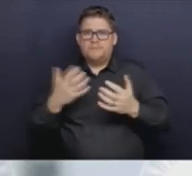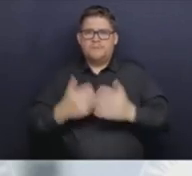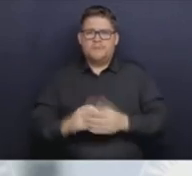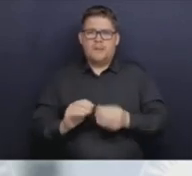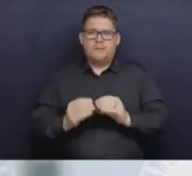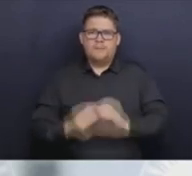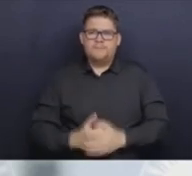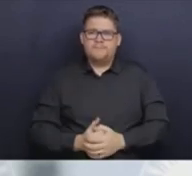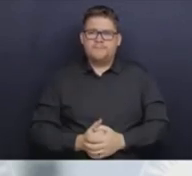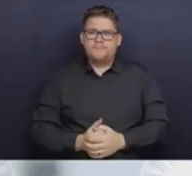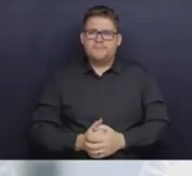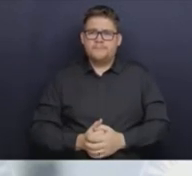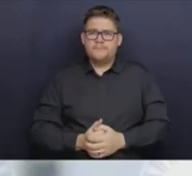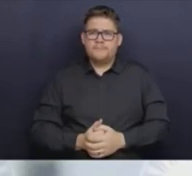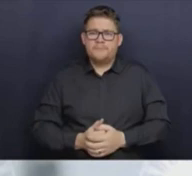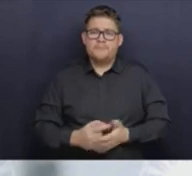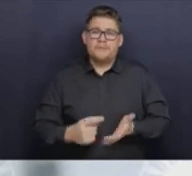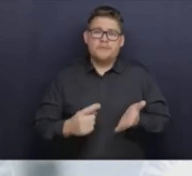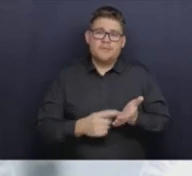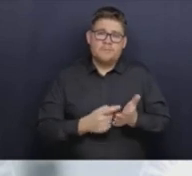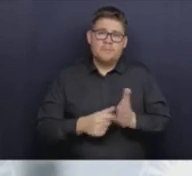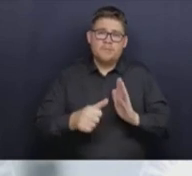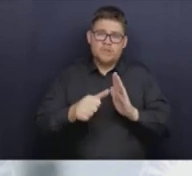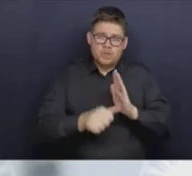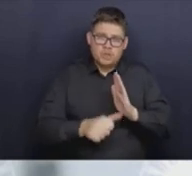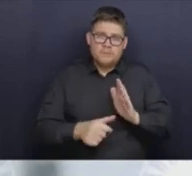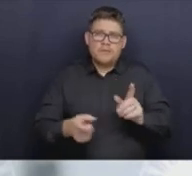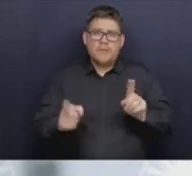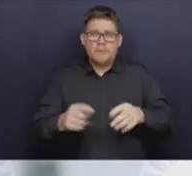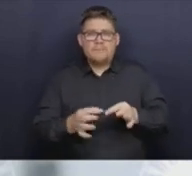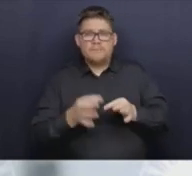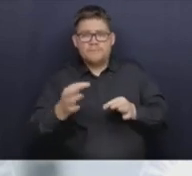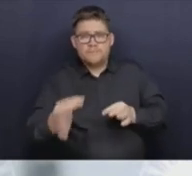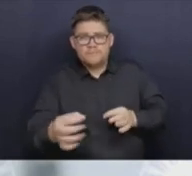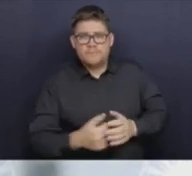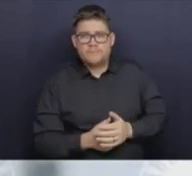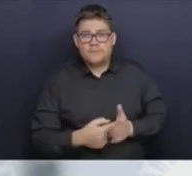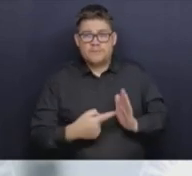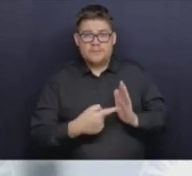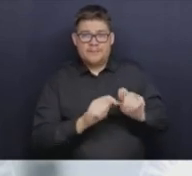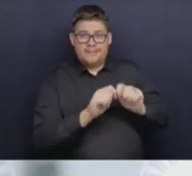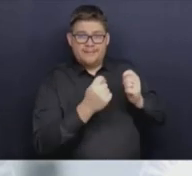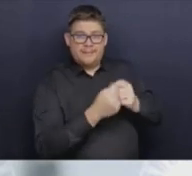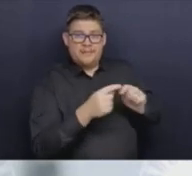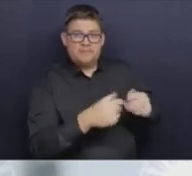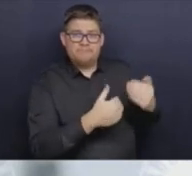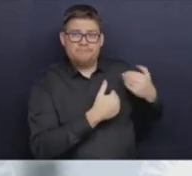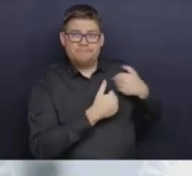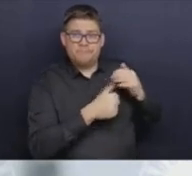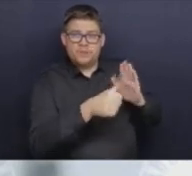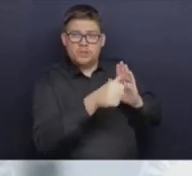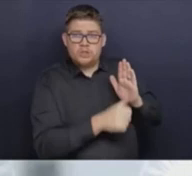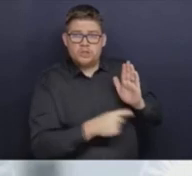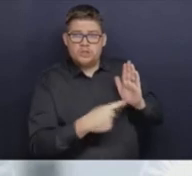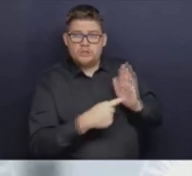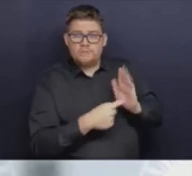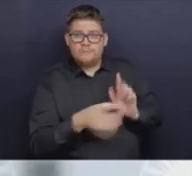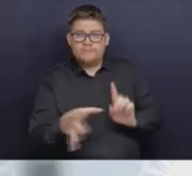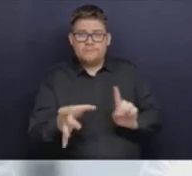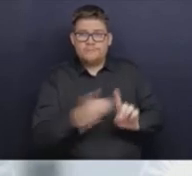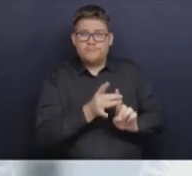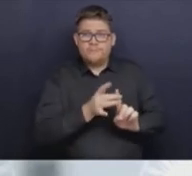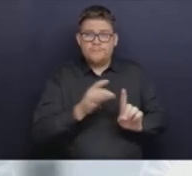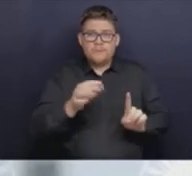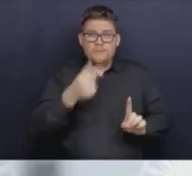can be postponed. For example, a team of people that's performing the surgery tests positive for influenza or COVID